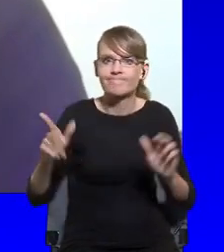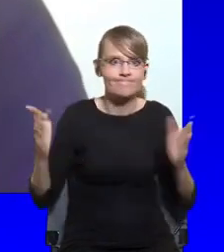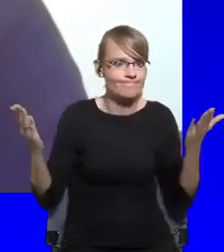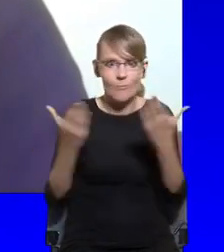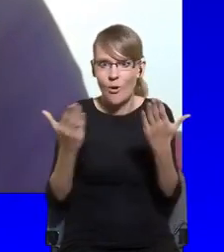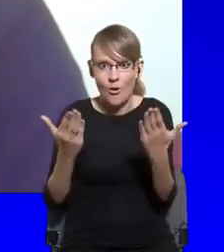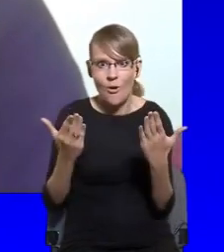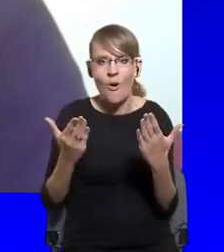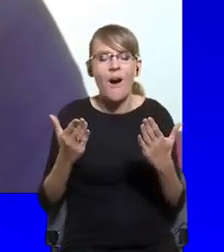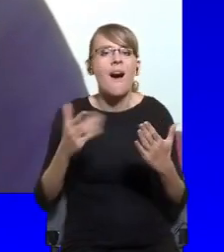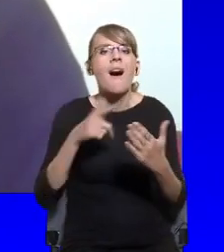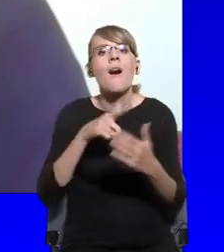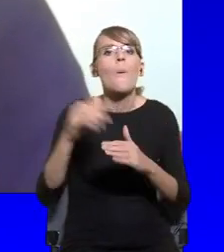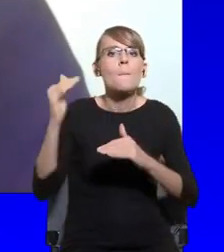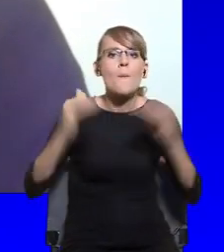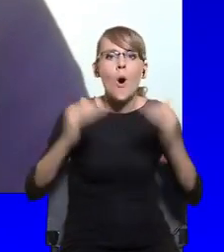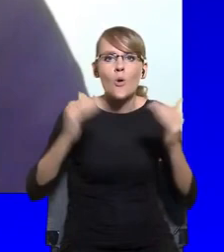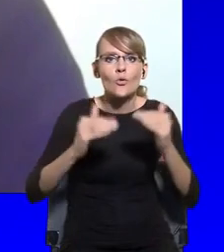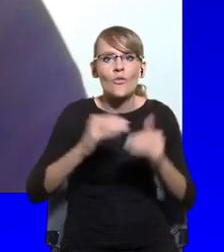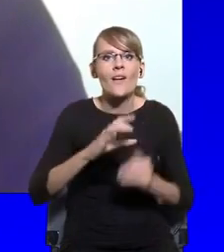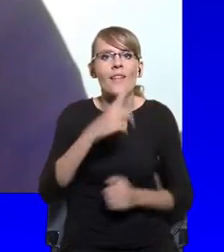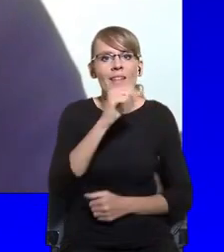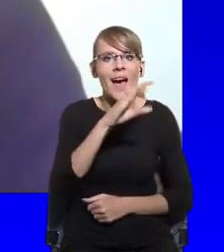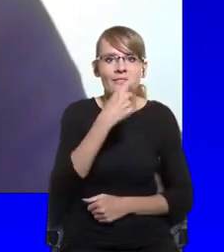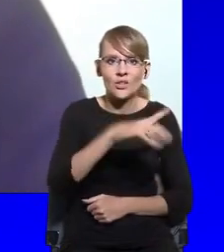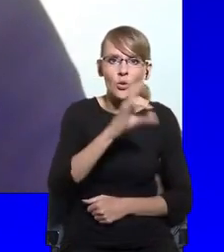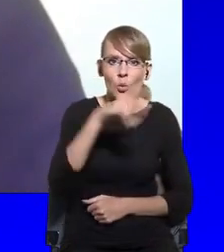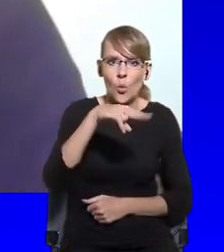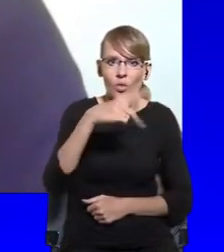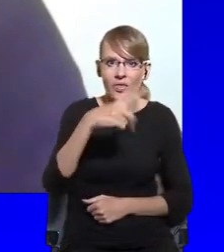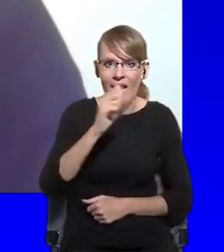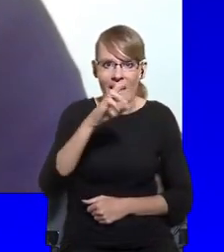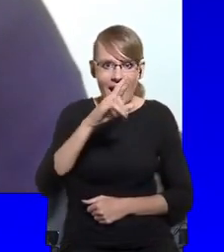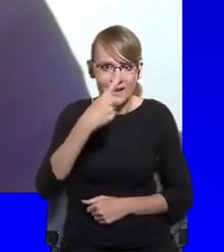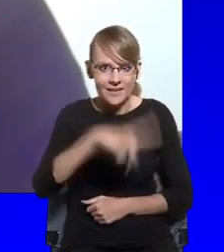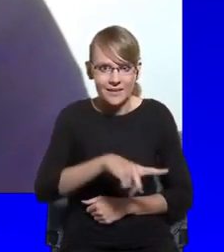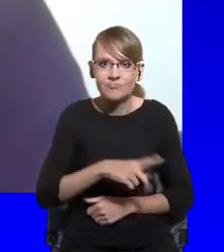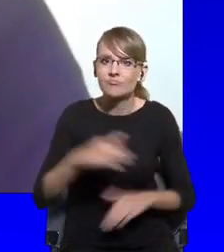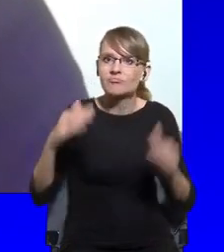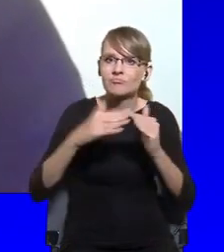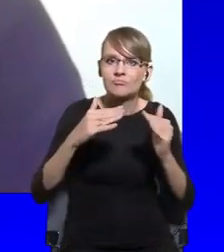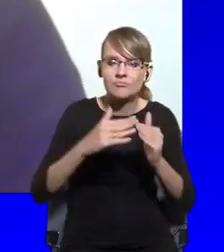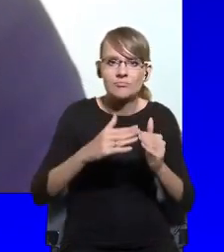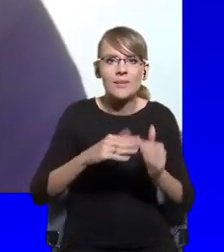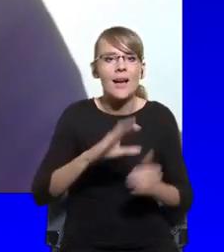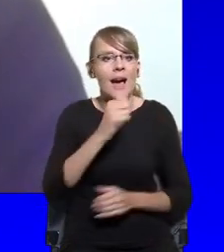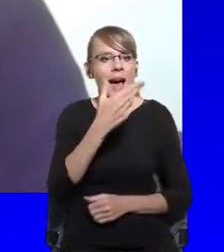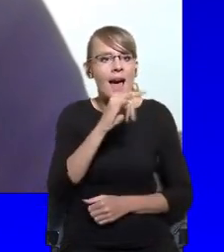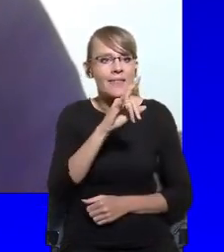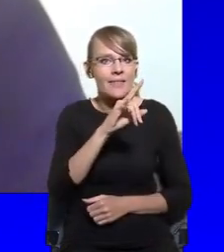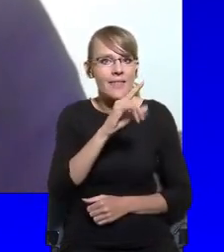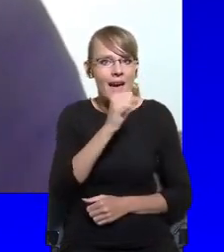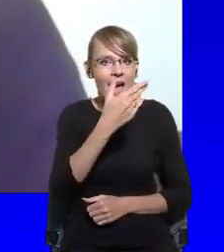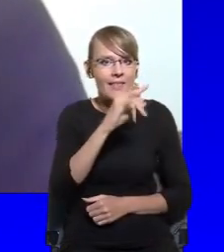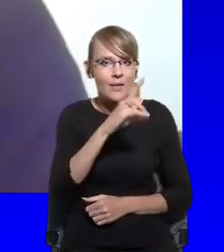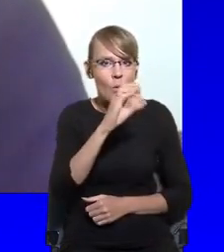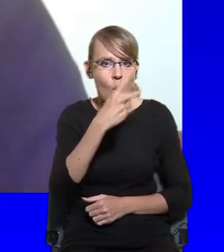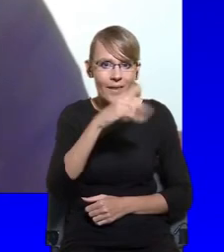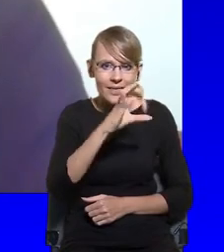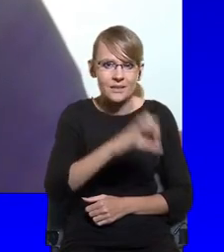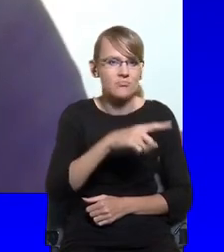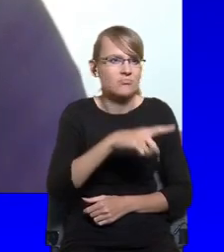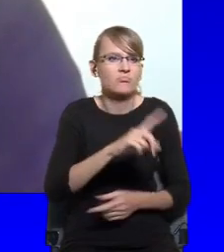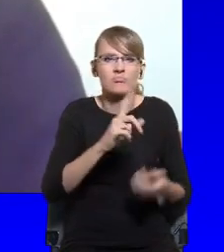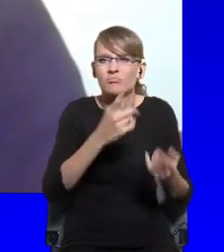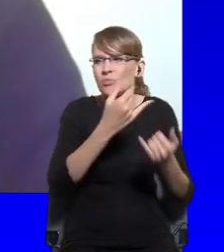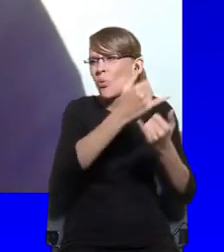very influential formulation between, the one hand, anywheres who can flourish anywhere, and somewheres who are